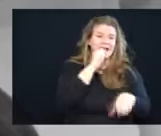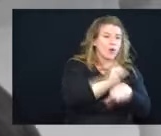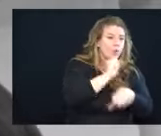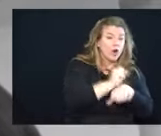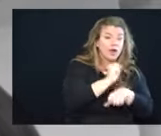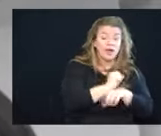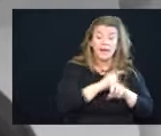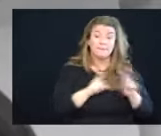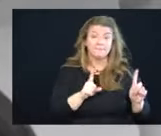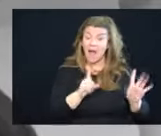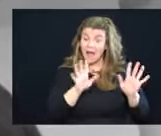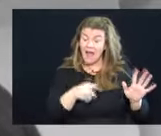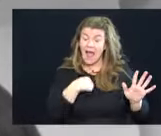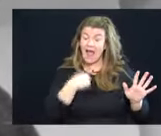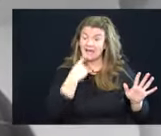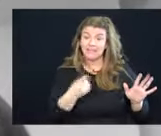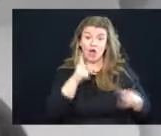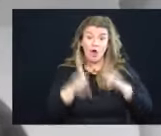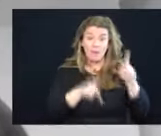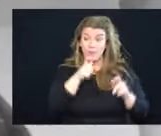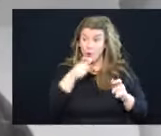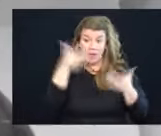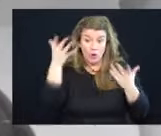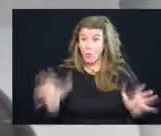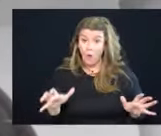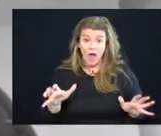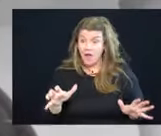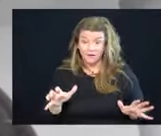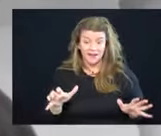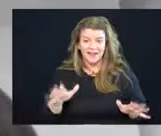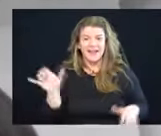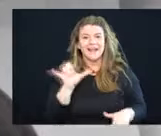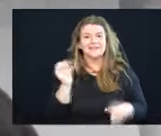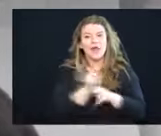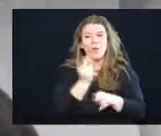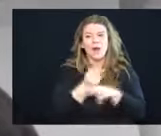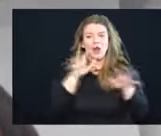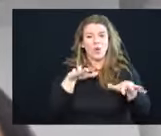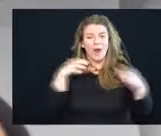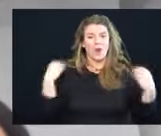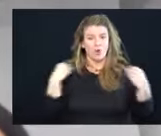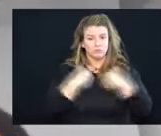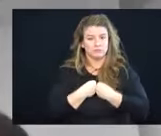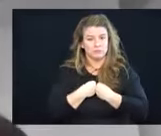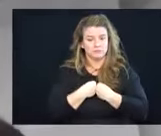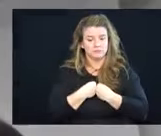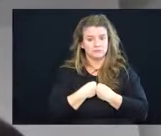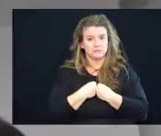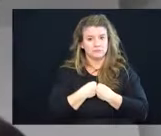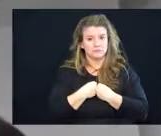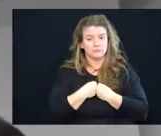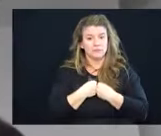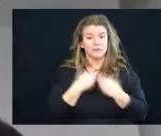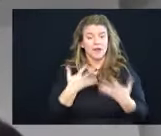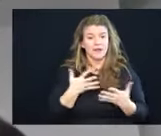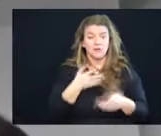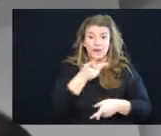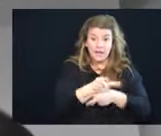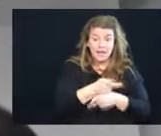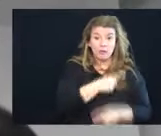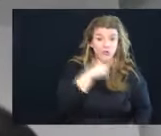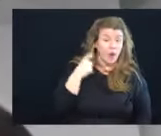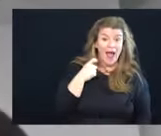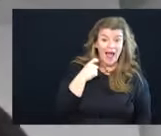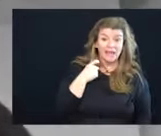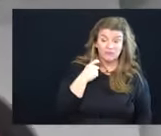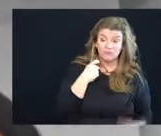people right now who don't want to take the vaccine that it's like wearing a raincoat right now, that it's going to keep you dry, especially right